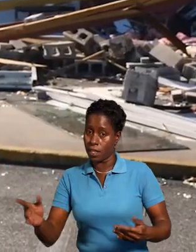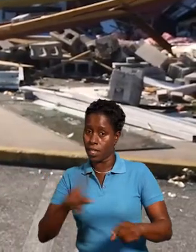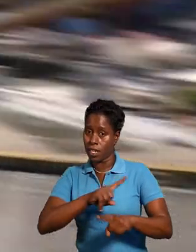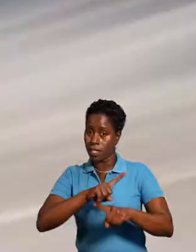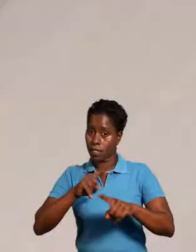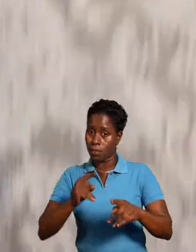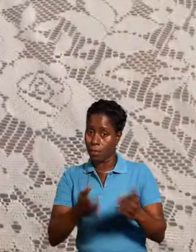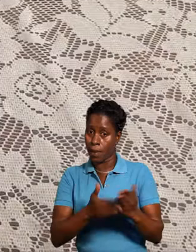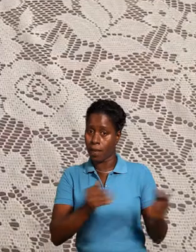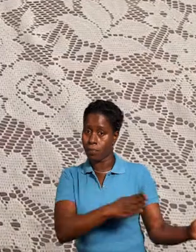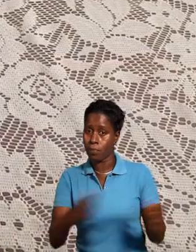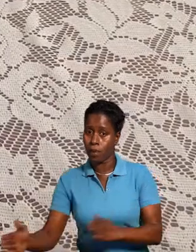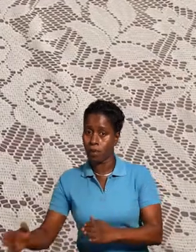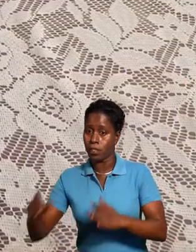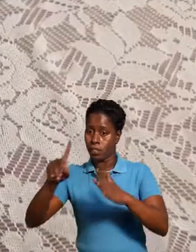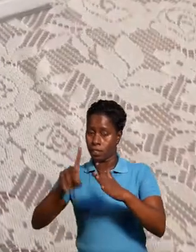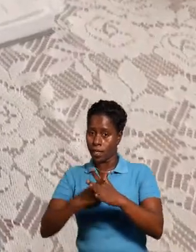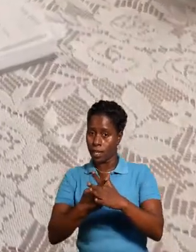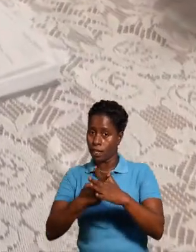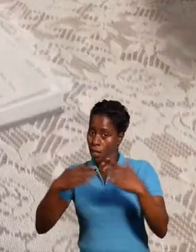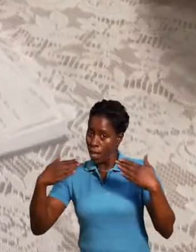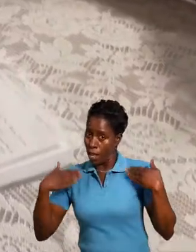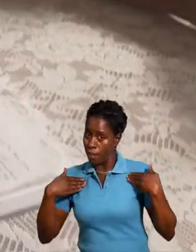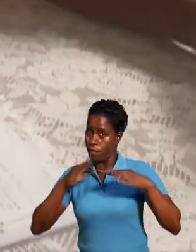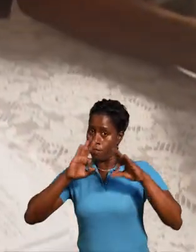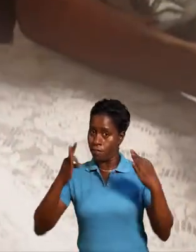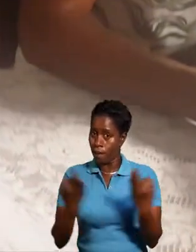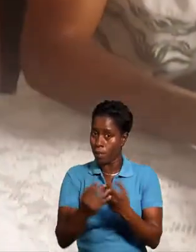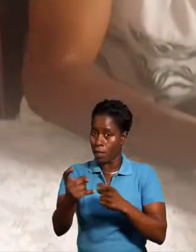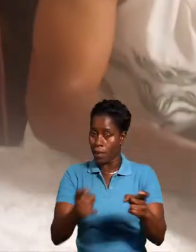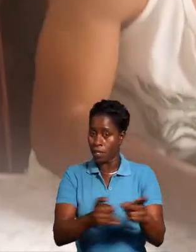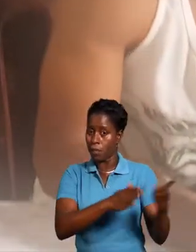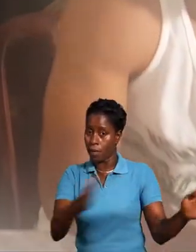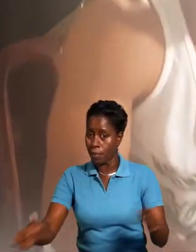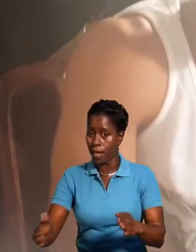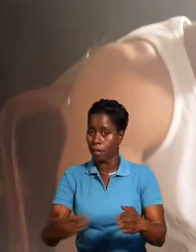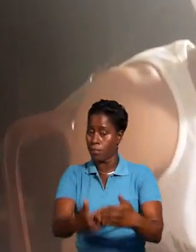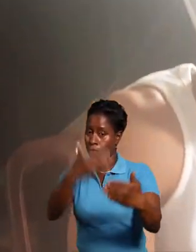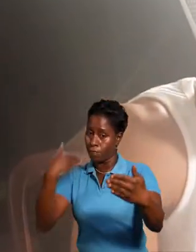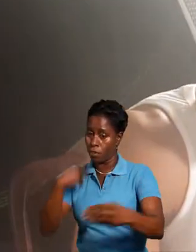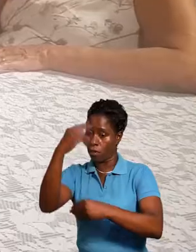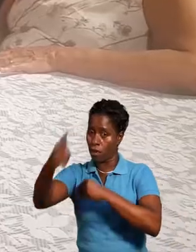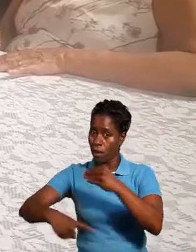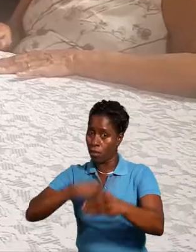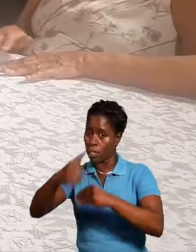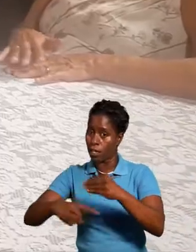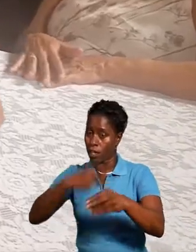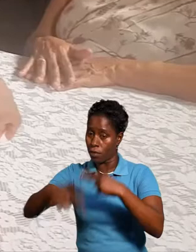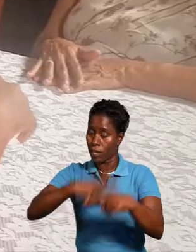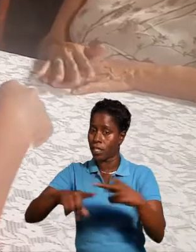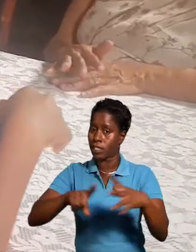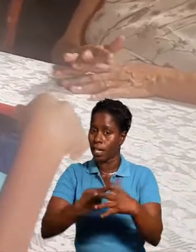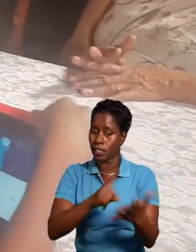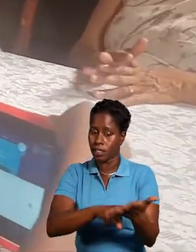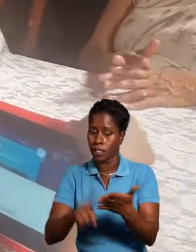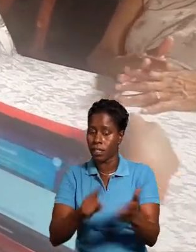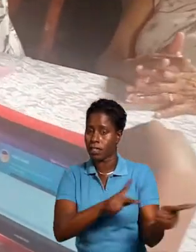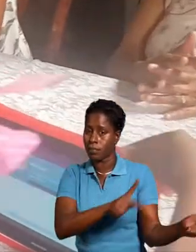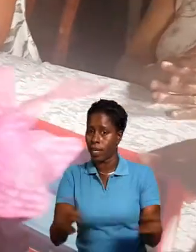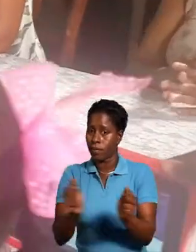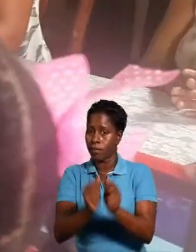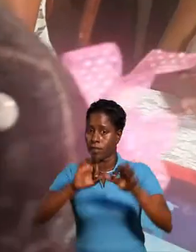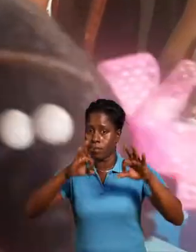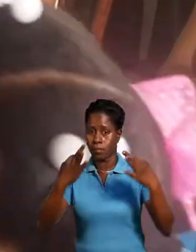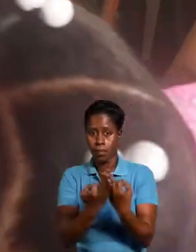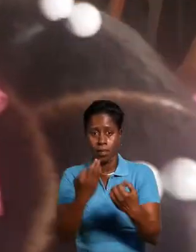Start by having a family disaster management plan in place long before the hurricane season starts. Discuss your plan with your family and